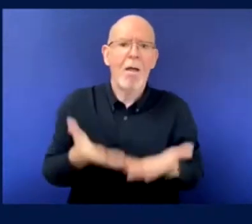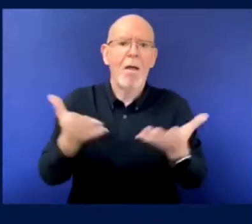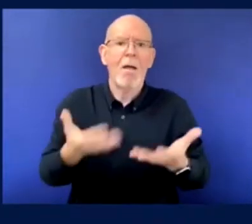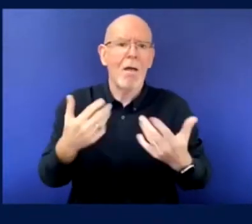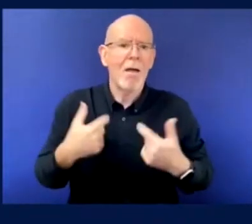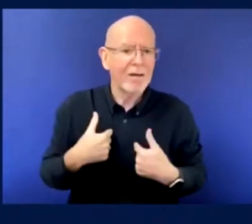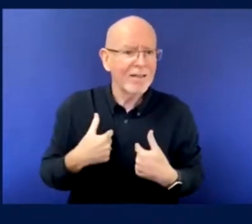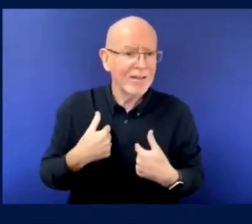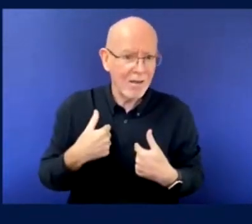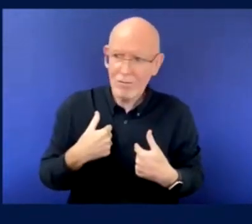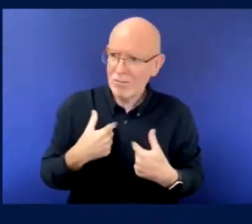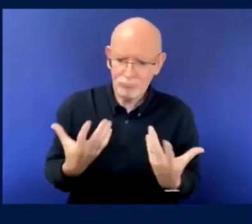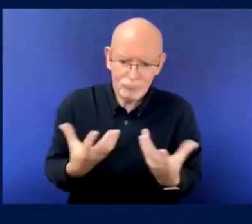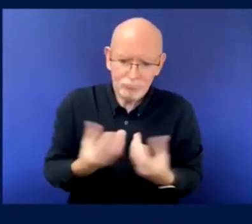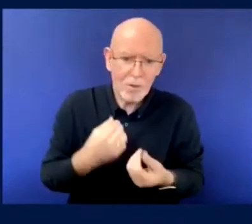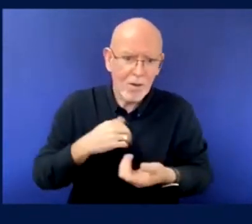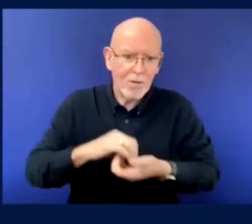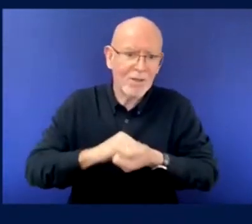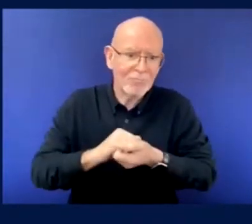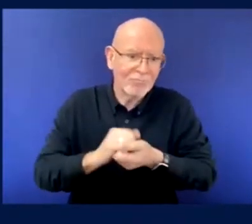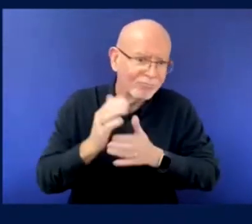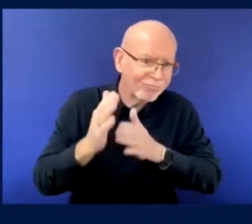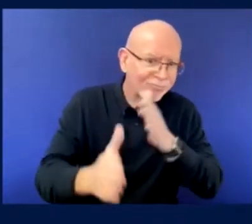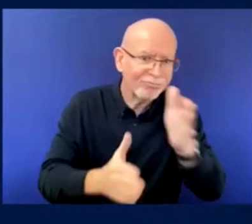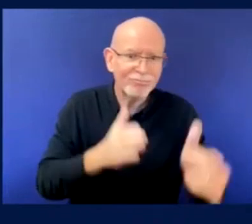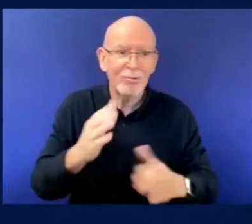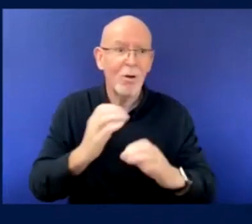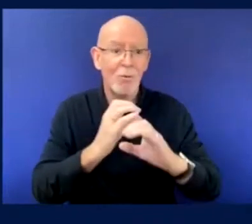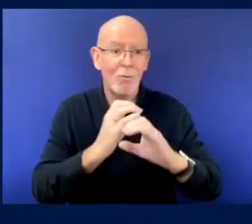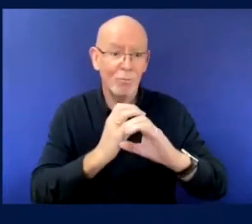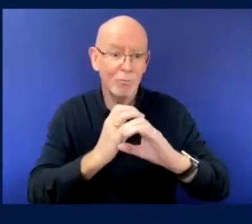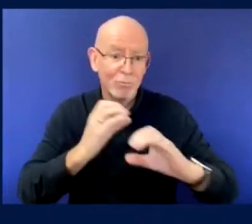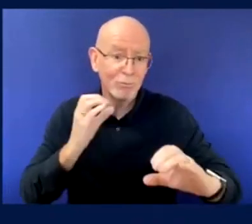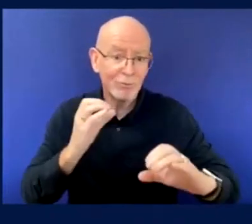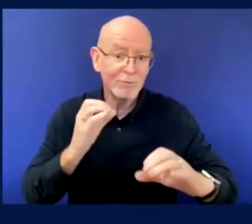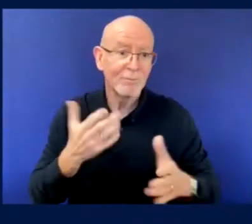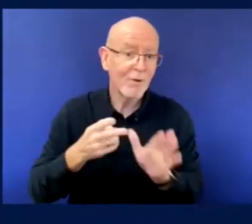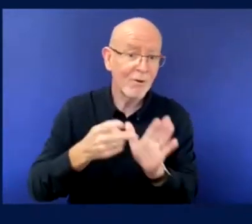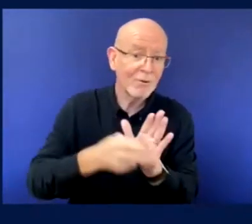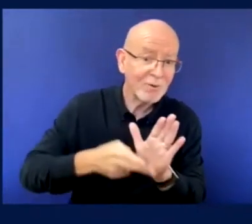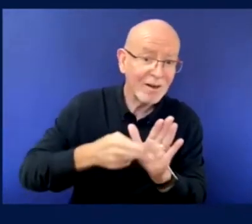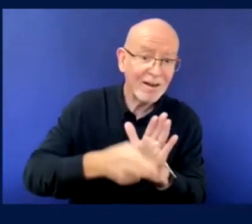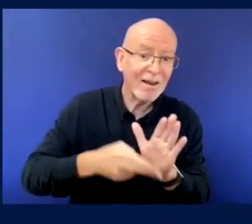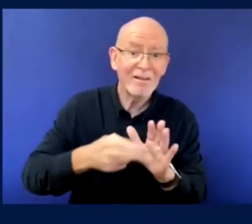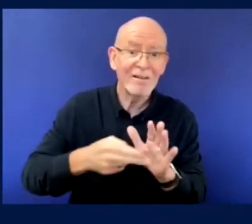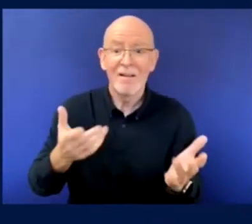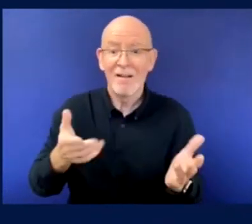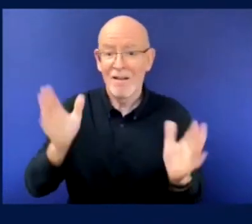it's very, very, uh, important for me to, that I can do the traveling.